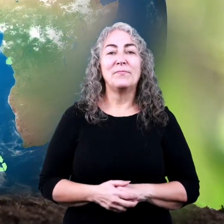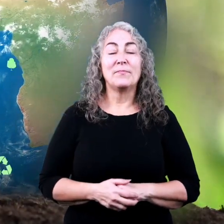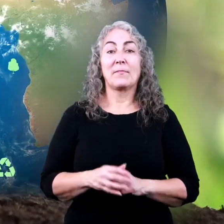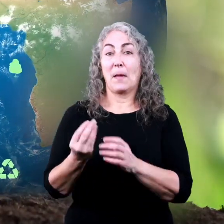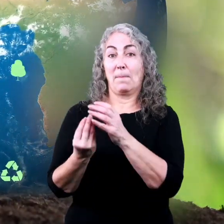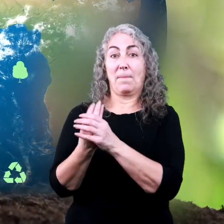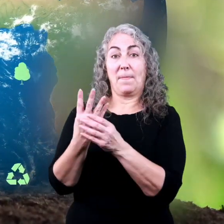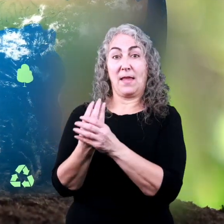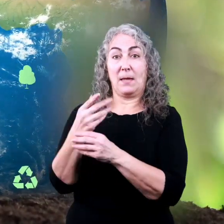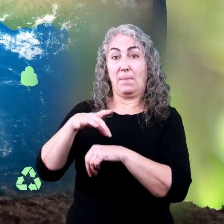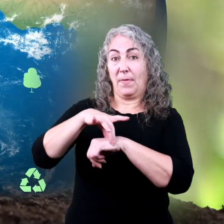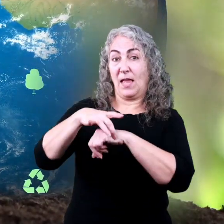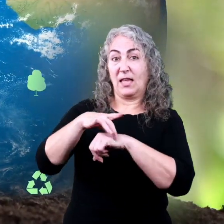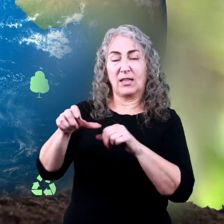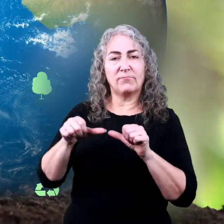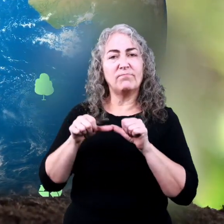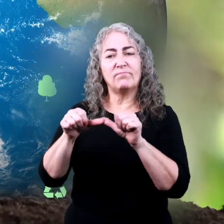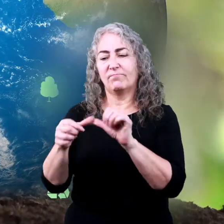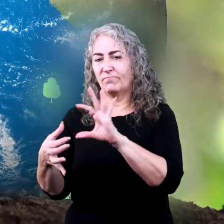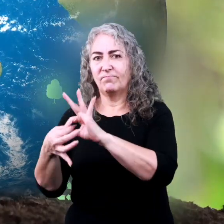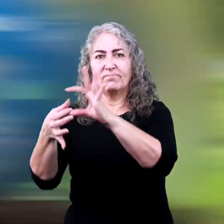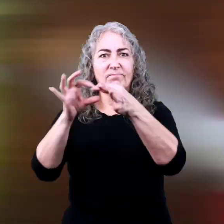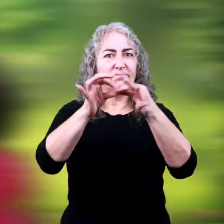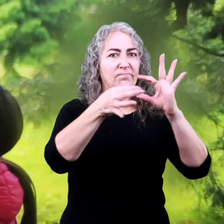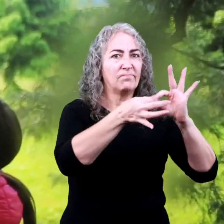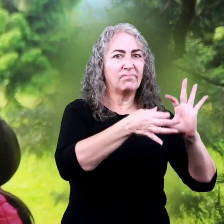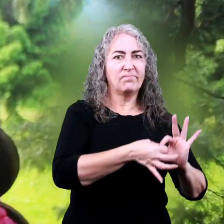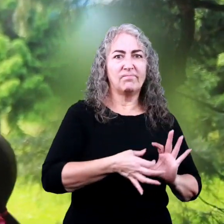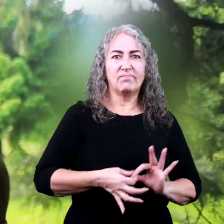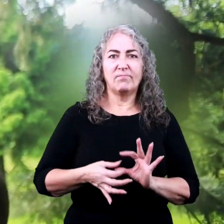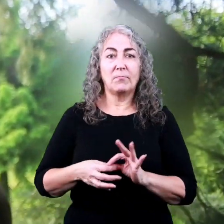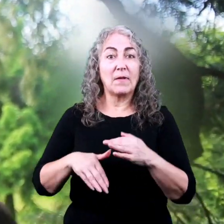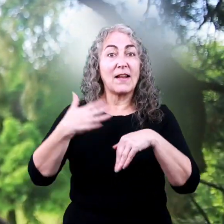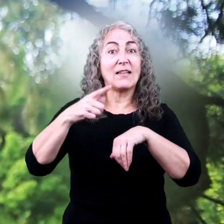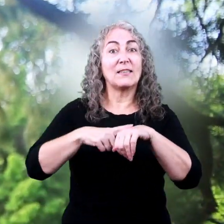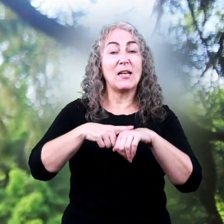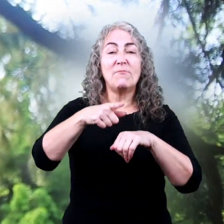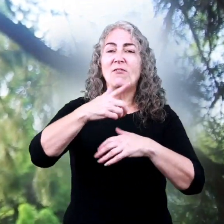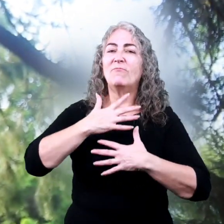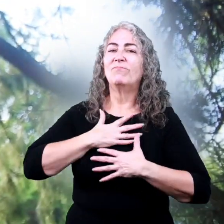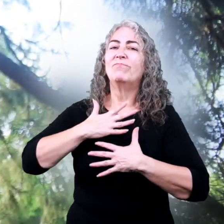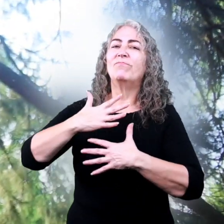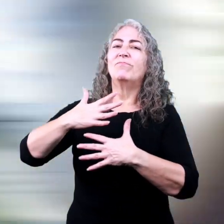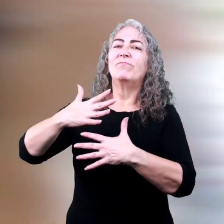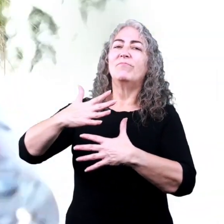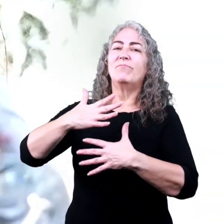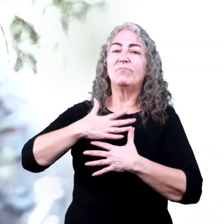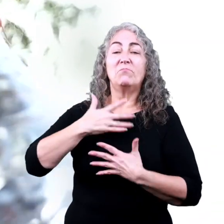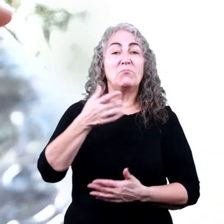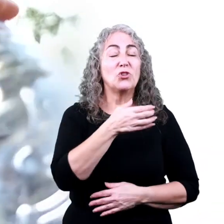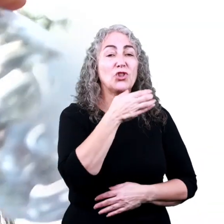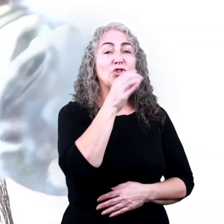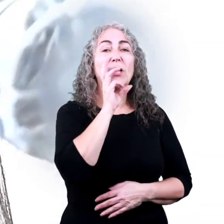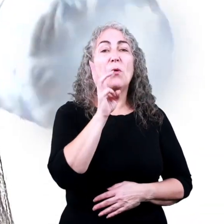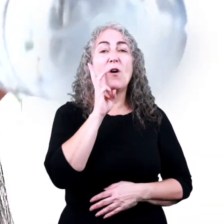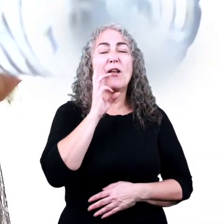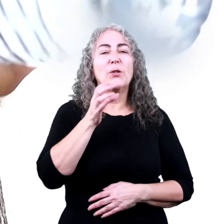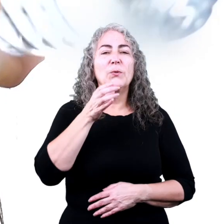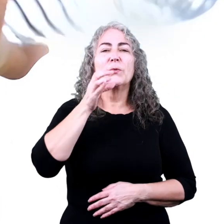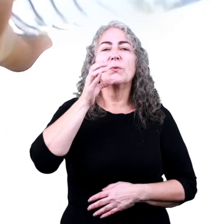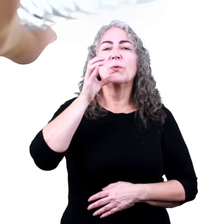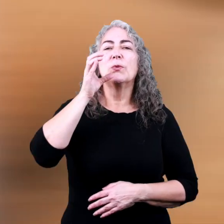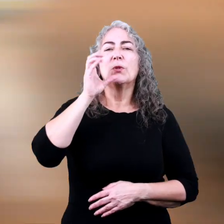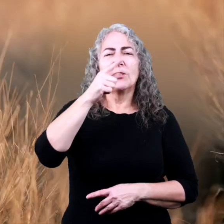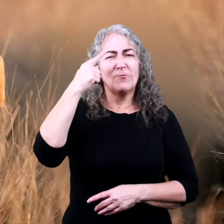all life on this planet is connected. The next time you take a breath of air or drink a cup of